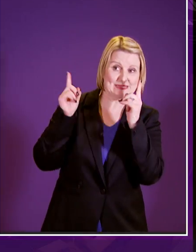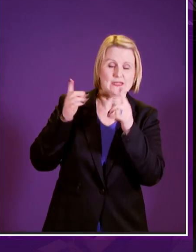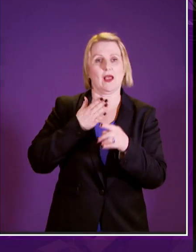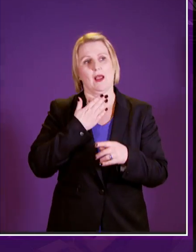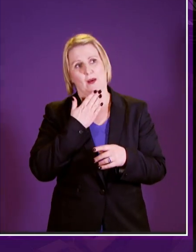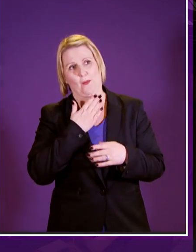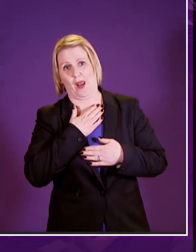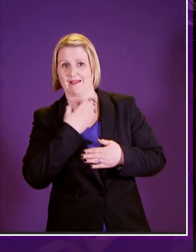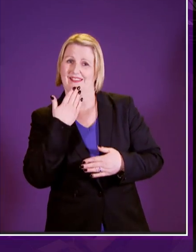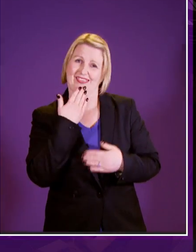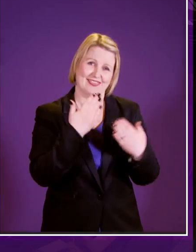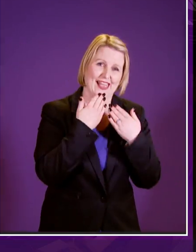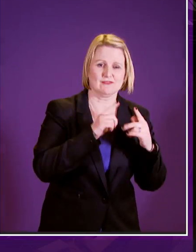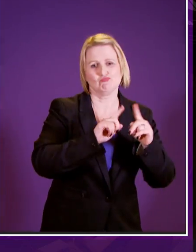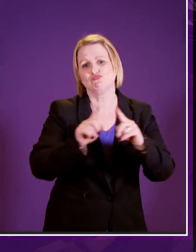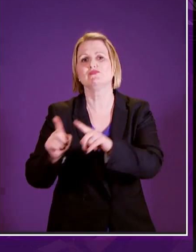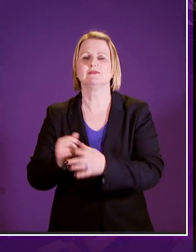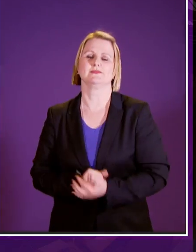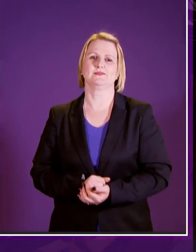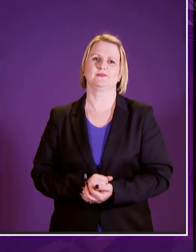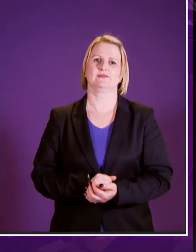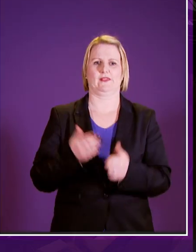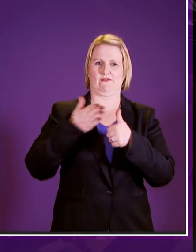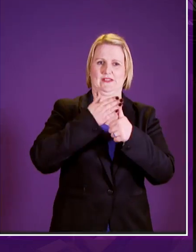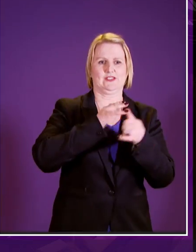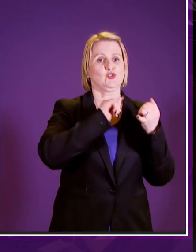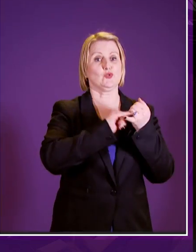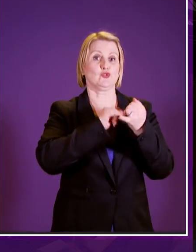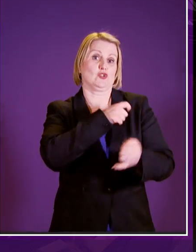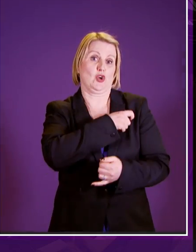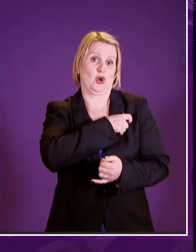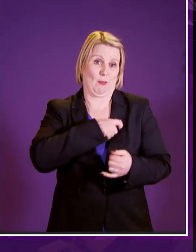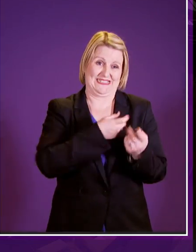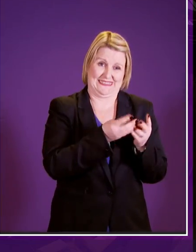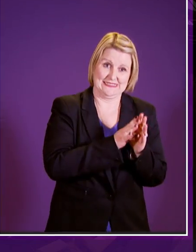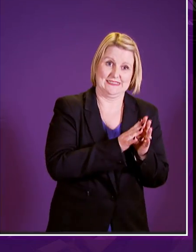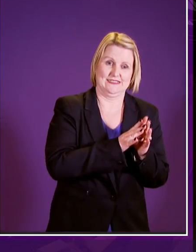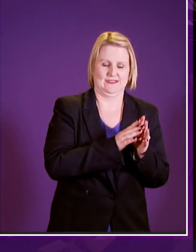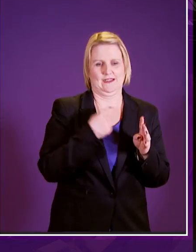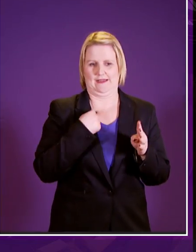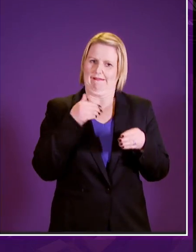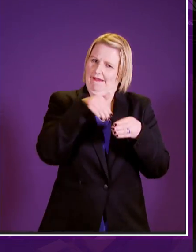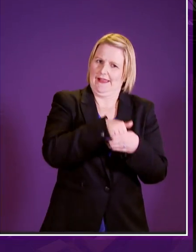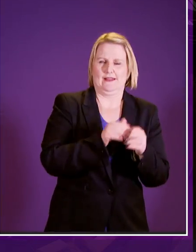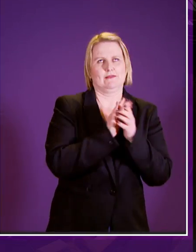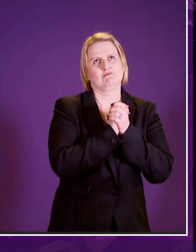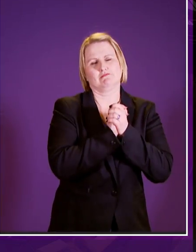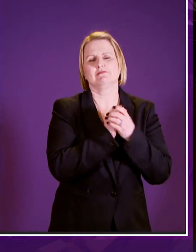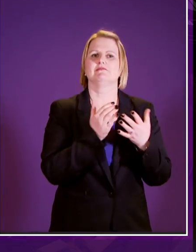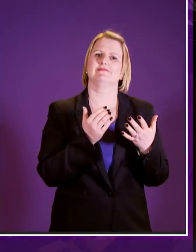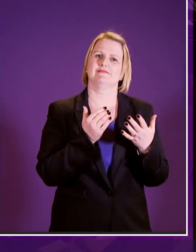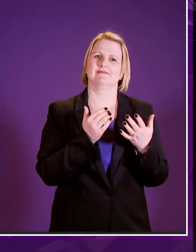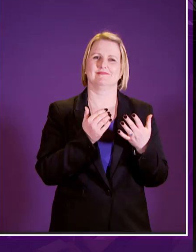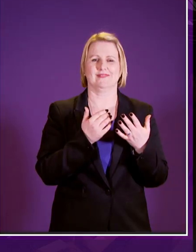may to say a few thank yous first of all to the social security committee on which i have the privilege to serve and in particular